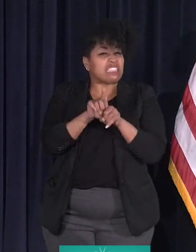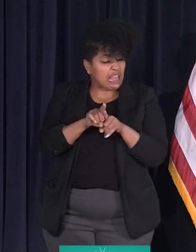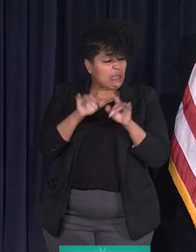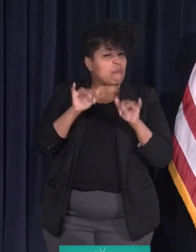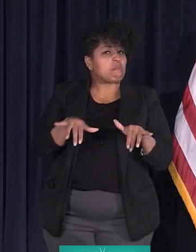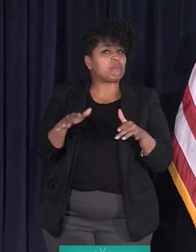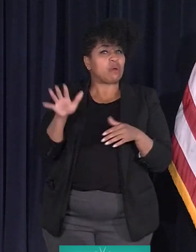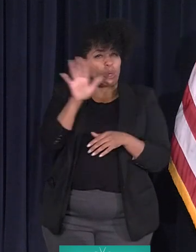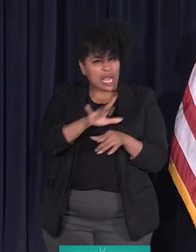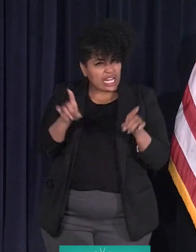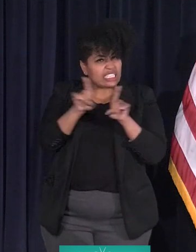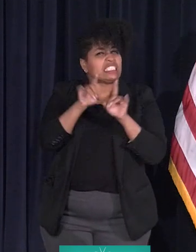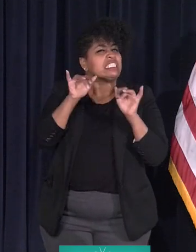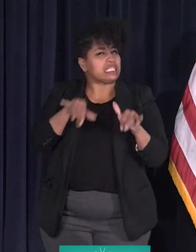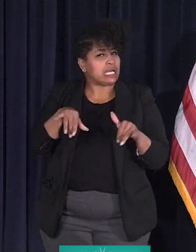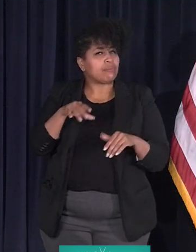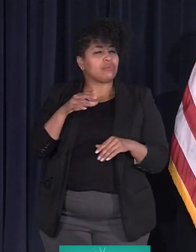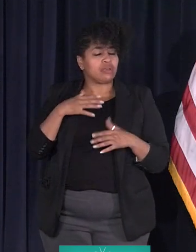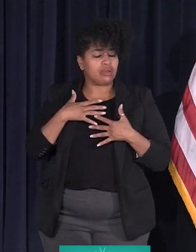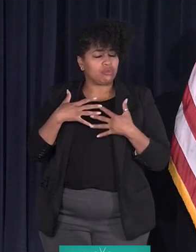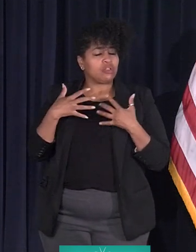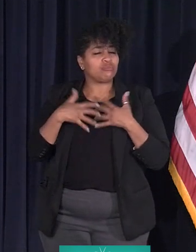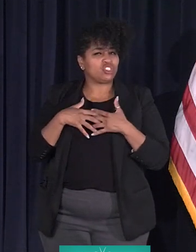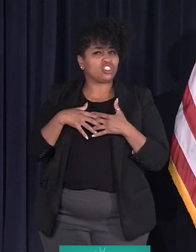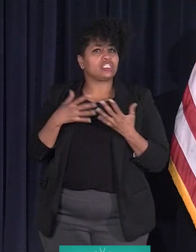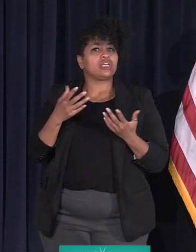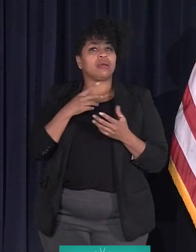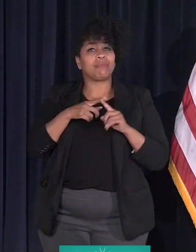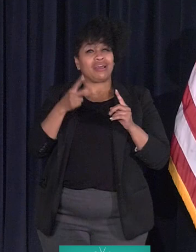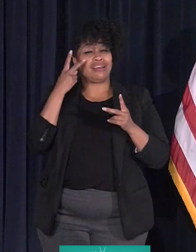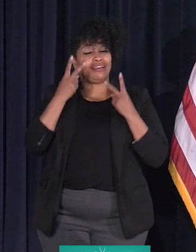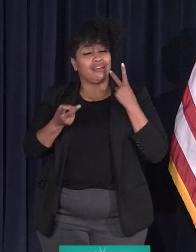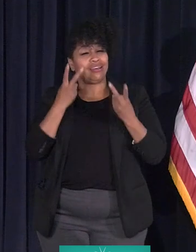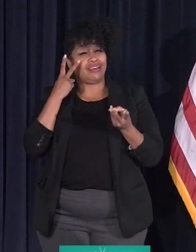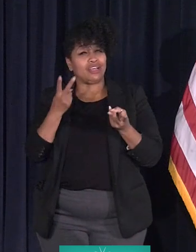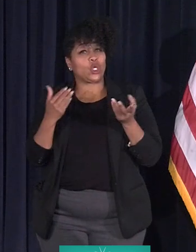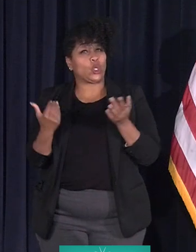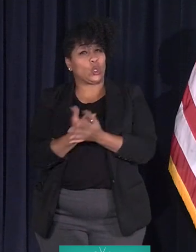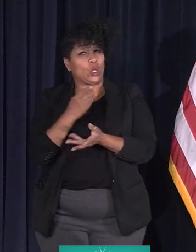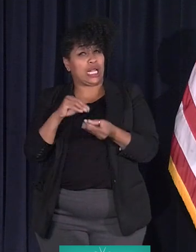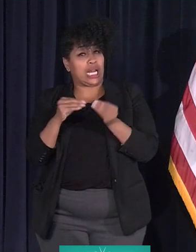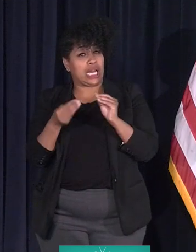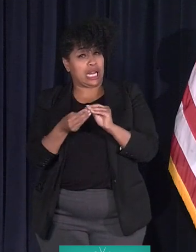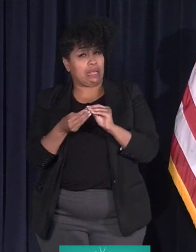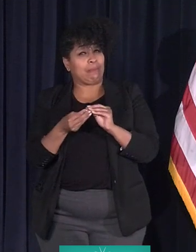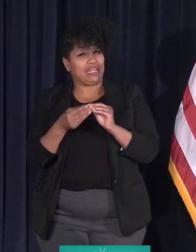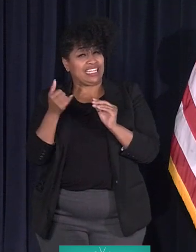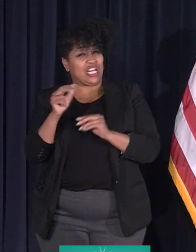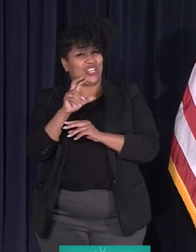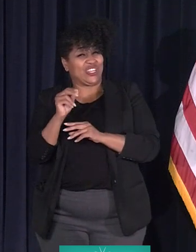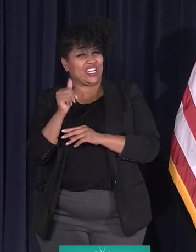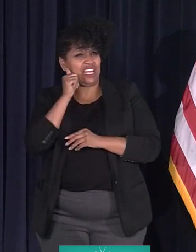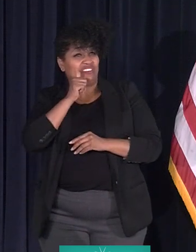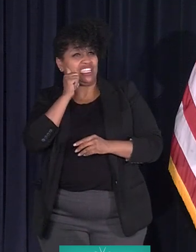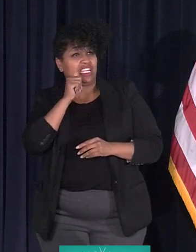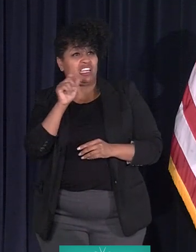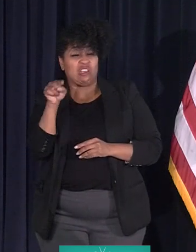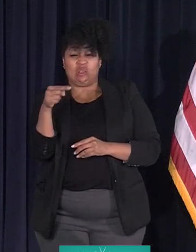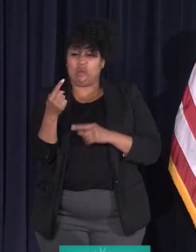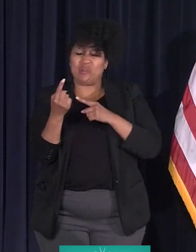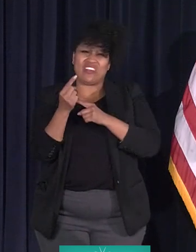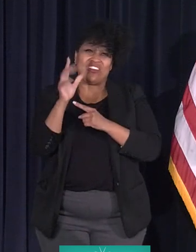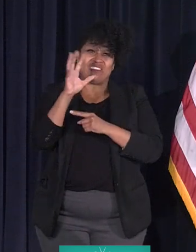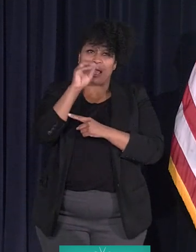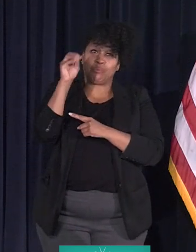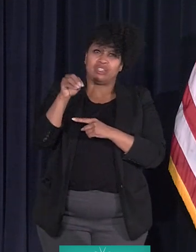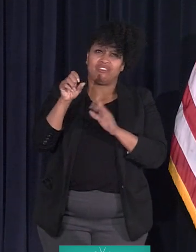Still about the same level on events, but we're seeing the number of new cases coming in at the rate of 30 a day. We're only 5% of